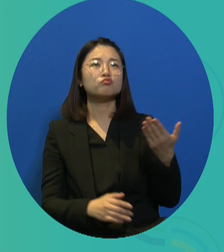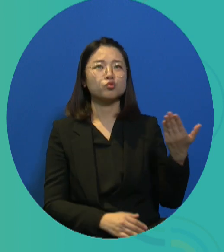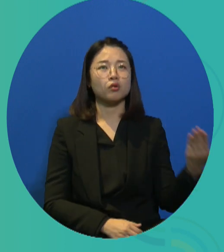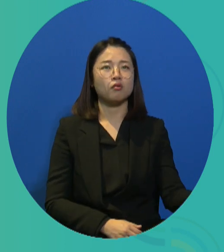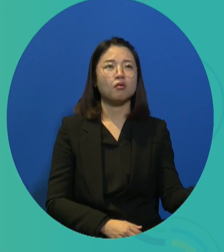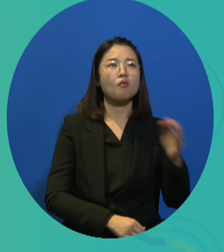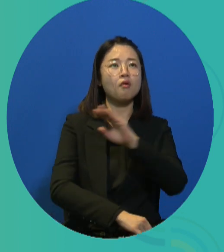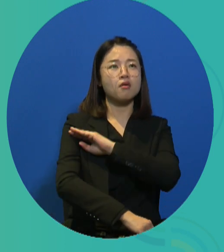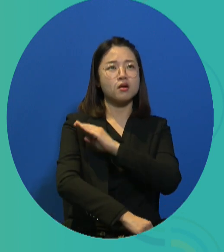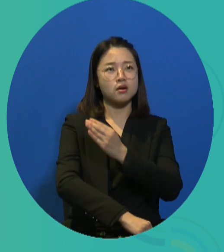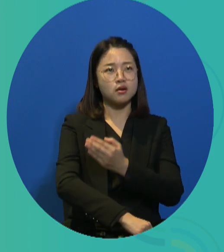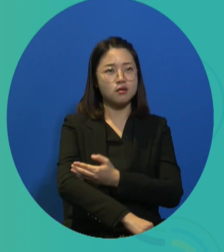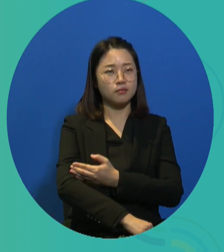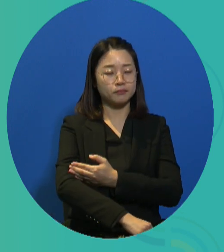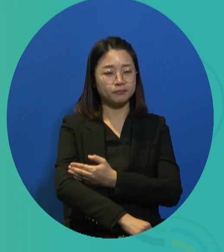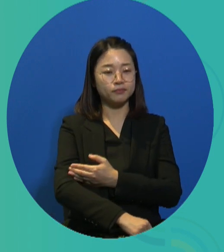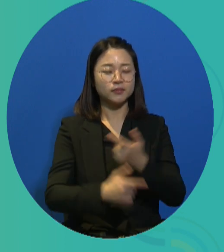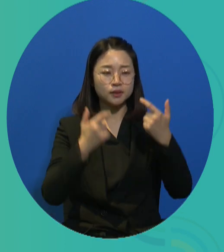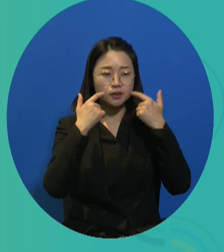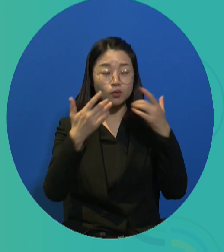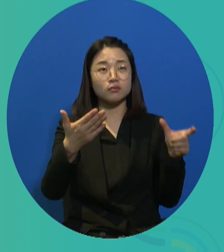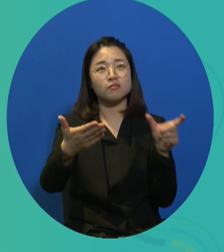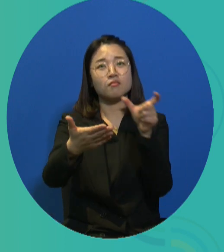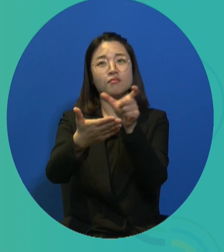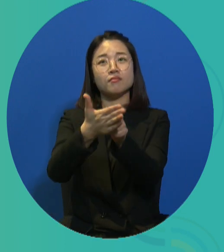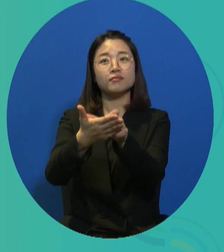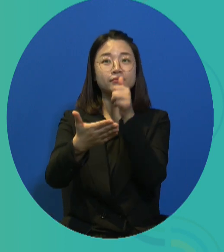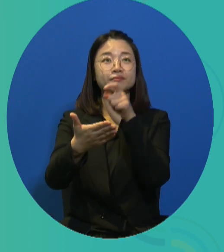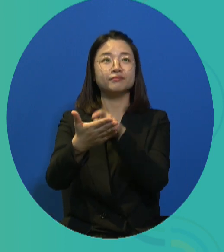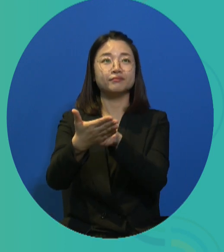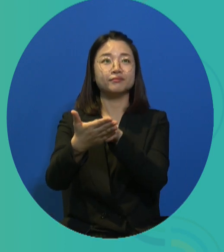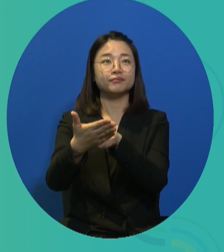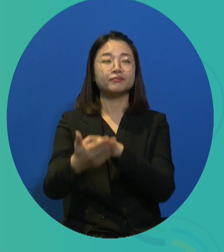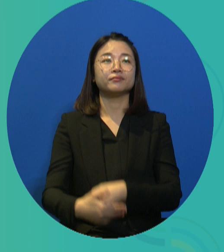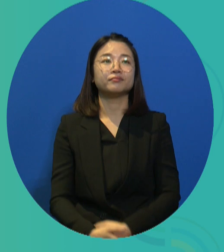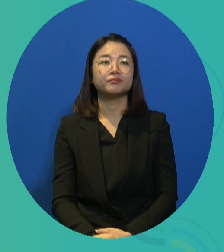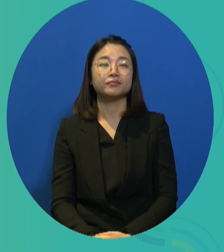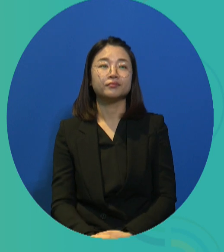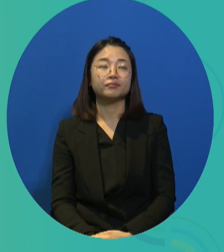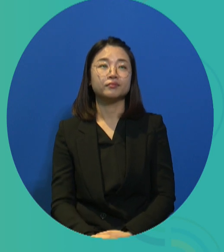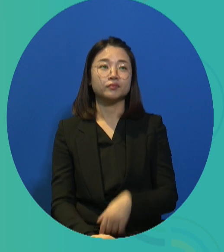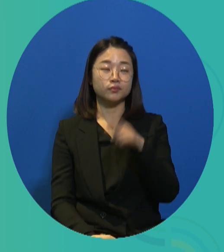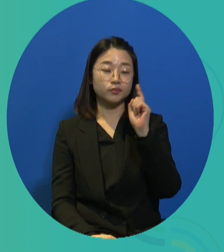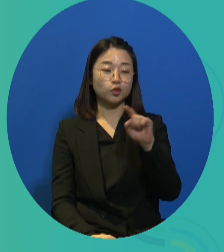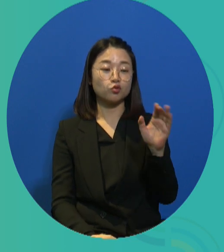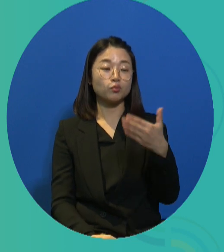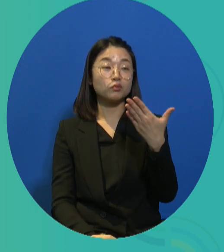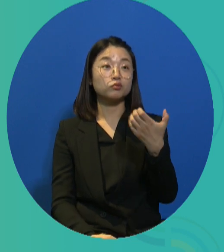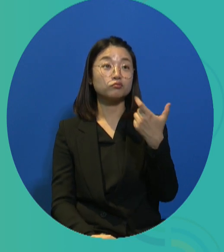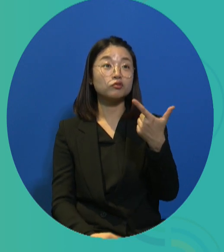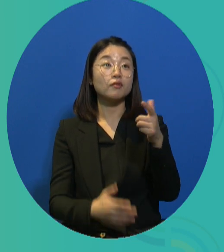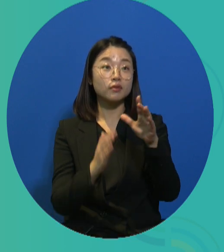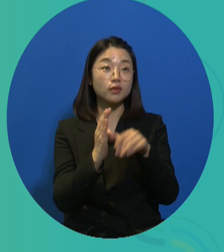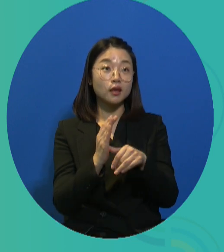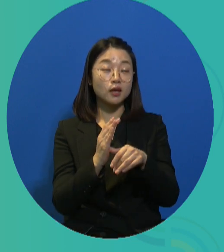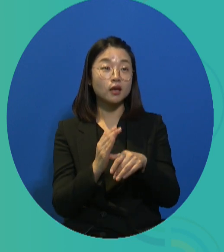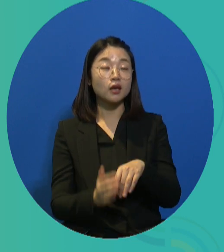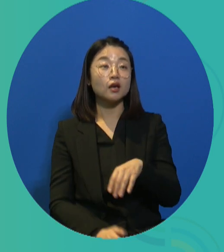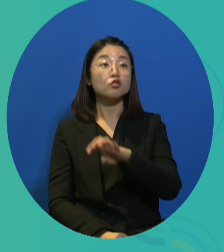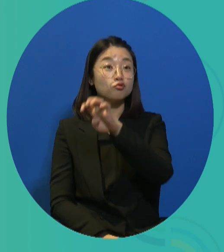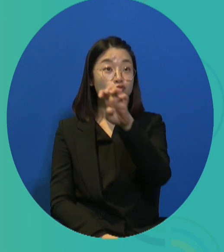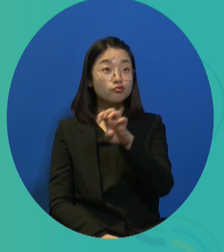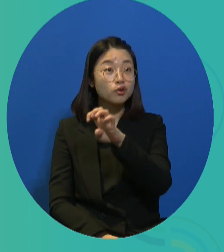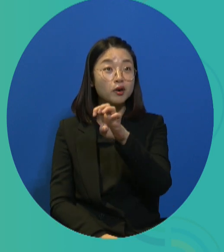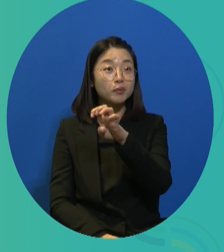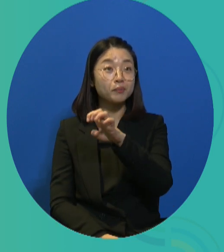urge equal opportunities that should be provided to disabled persons so that they can engage in productive